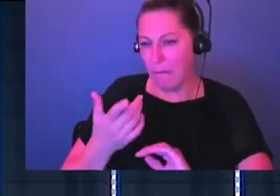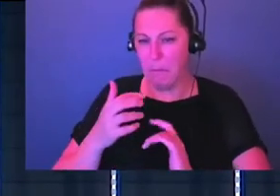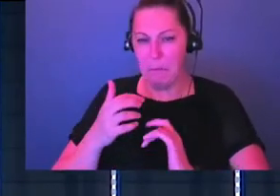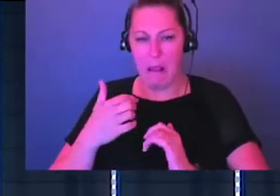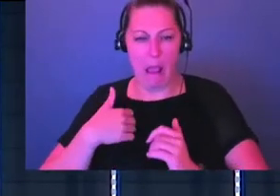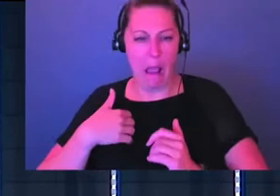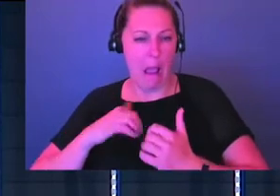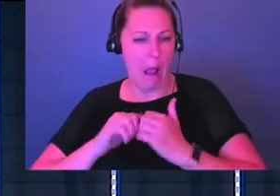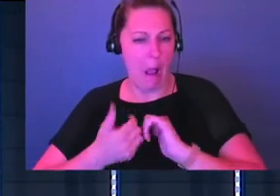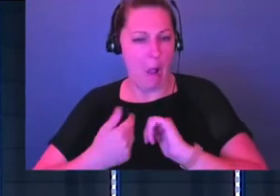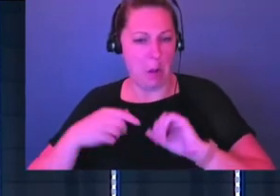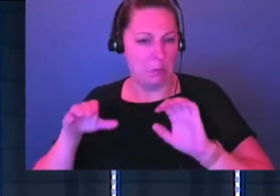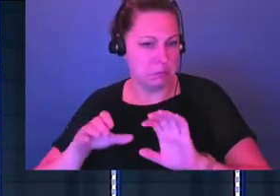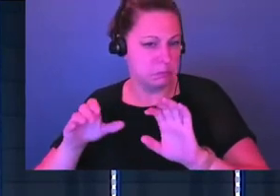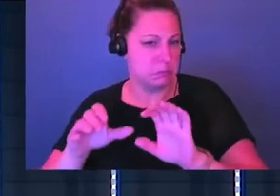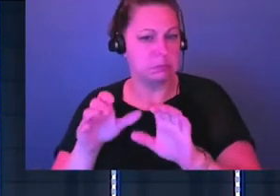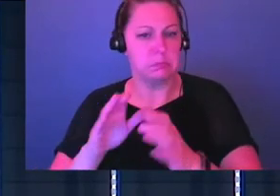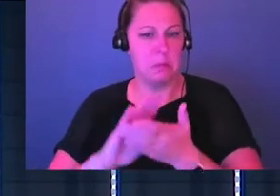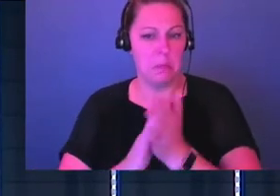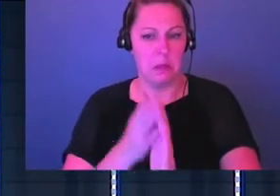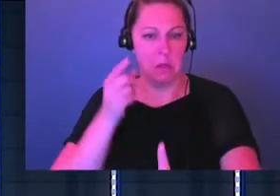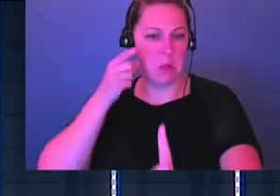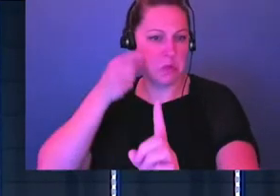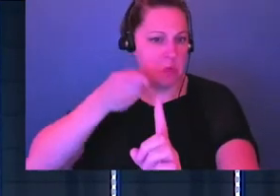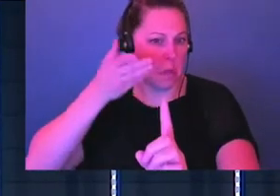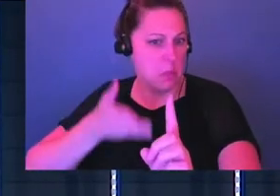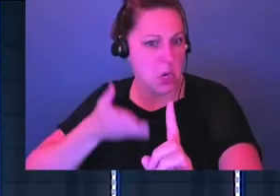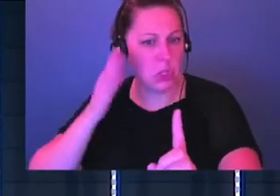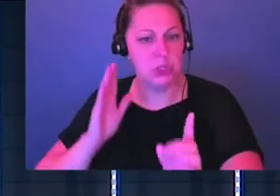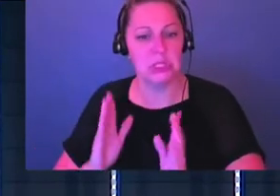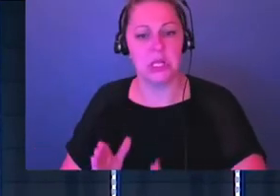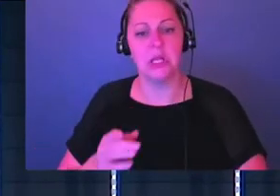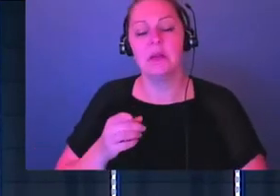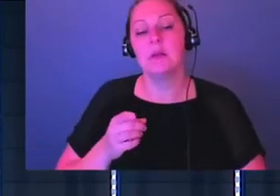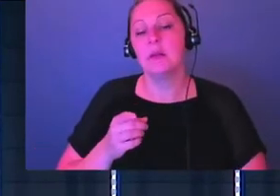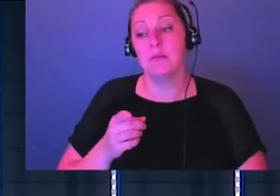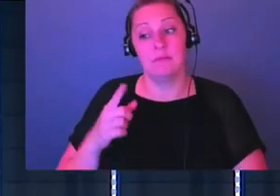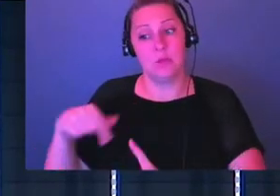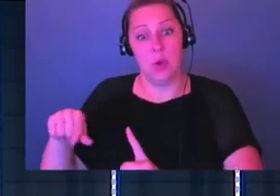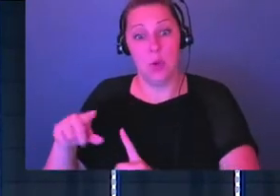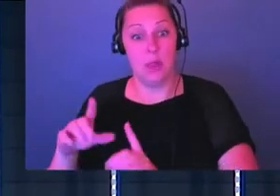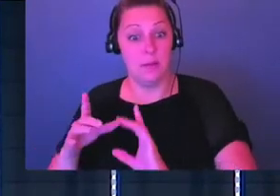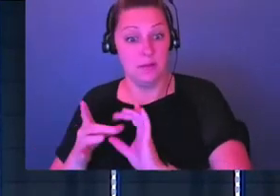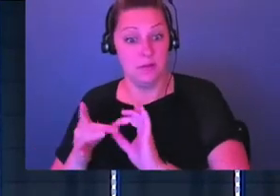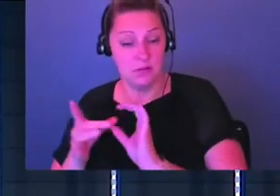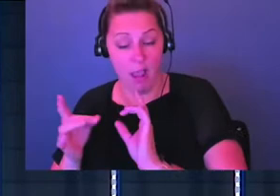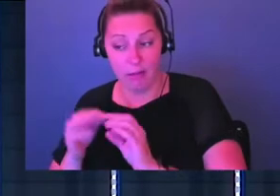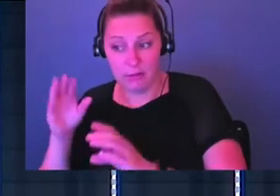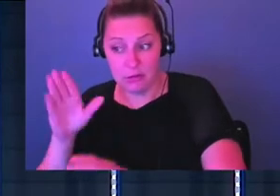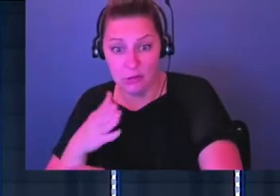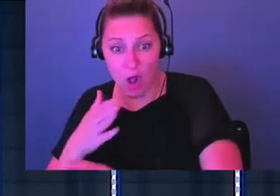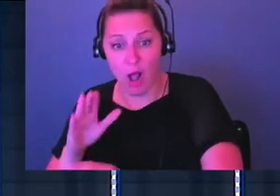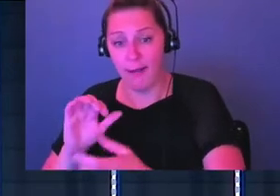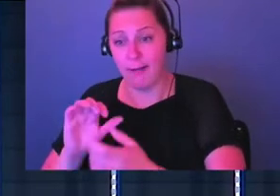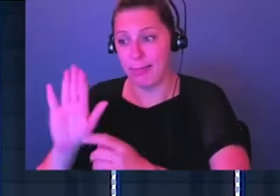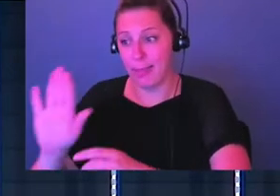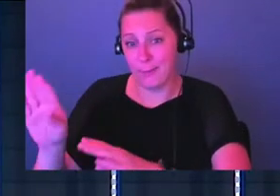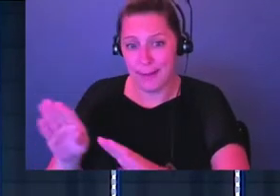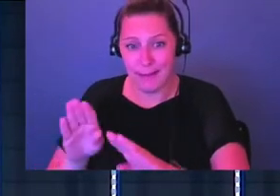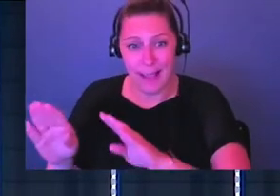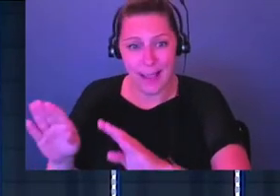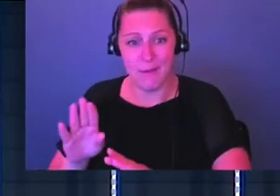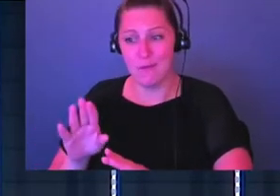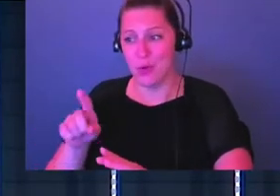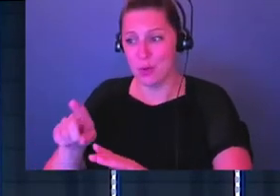do to be the person that I wanted to be. I know that's a lot, but like what the people are saying in songs and how they act and, and, and what's